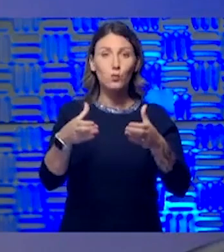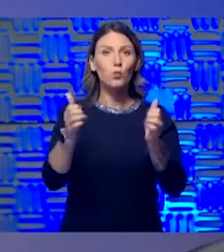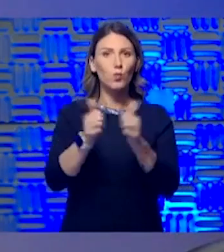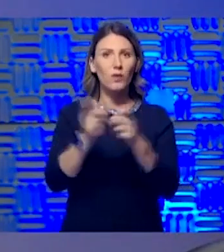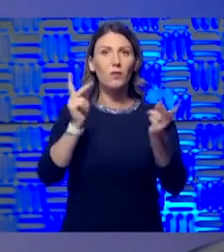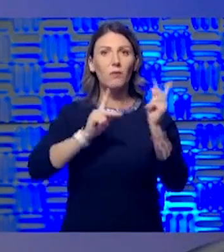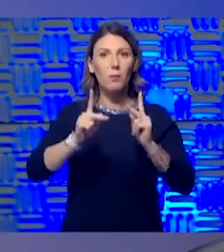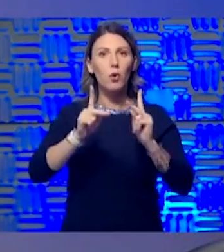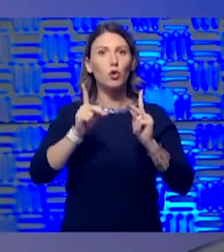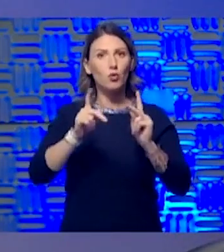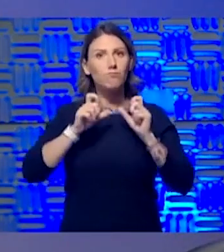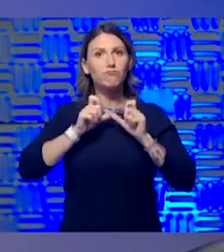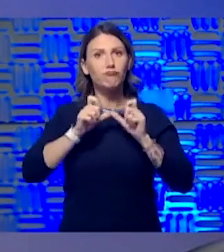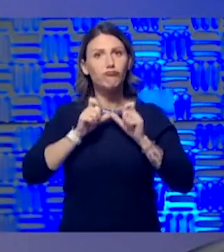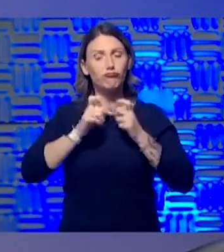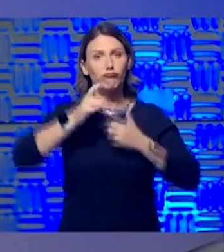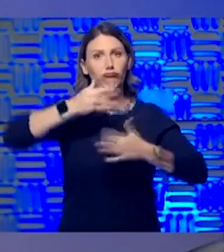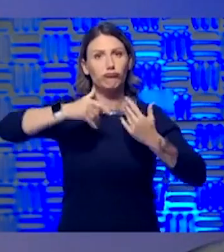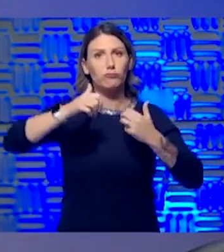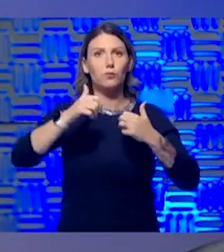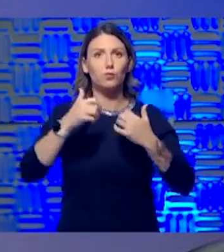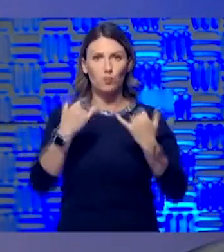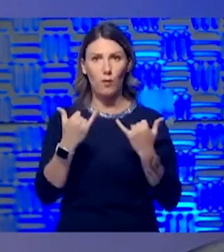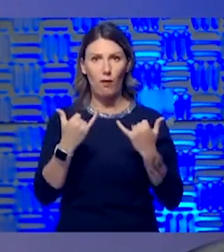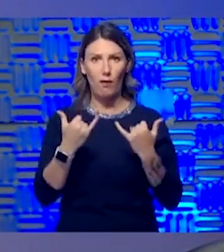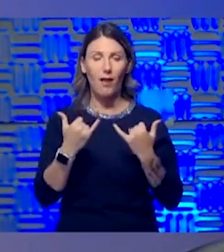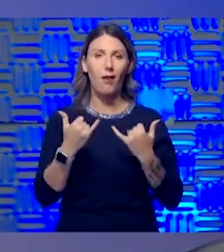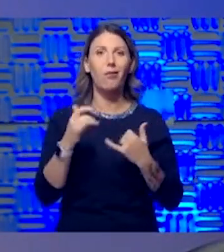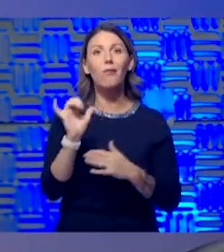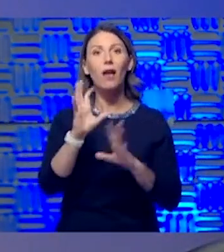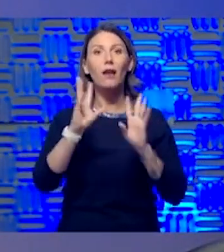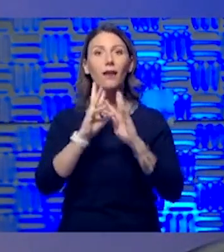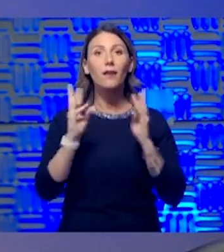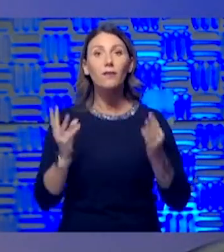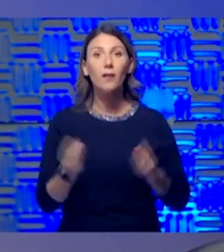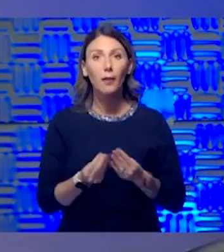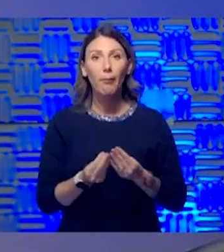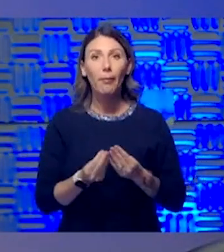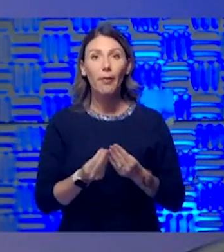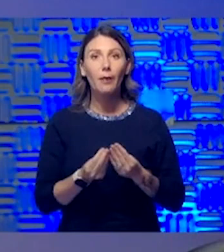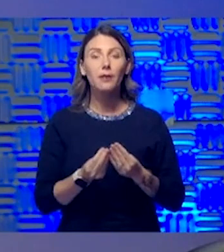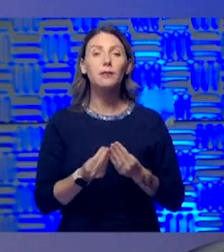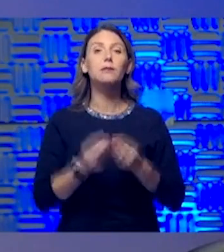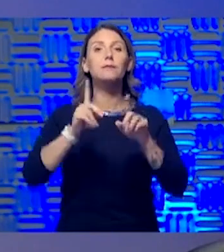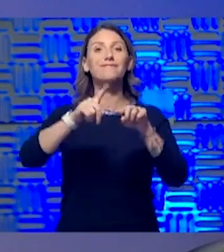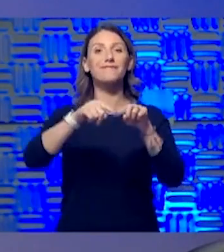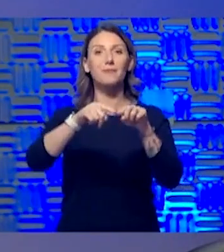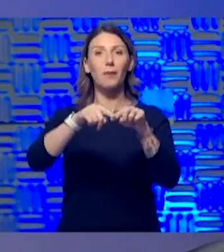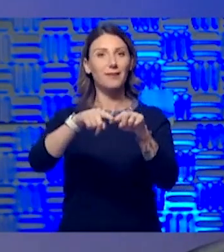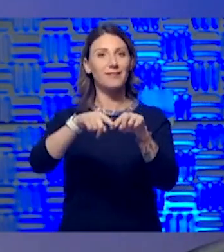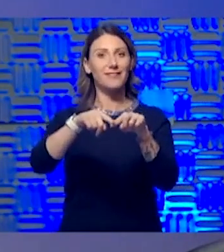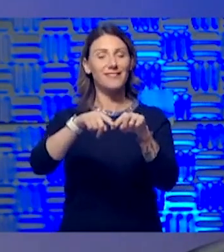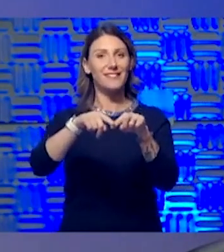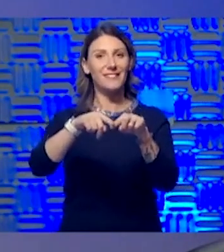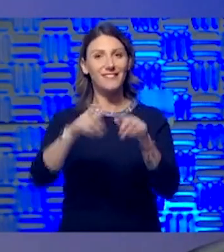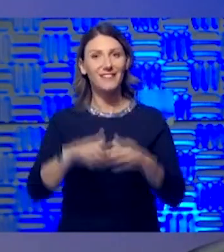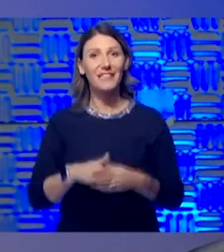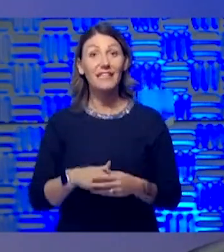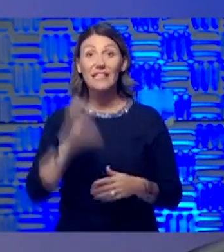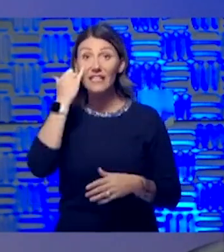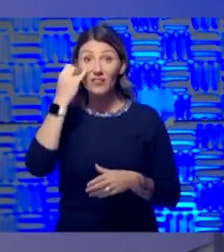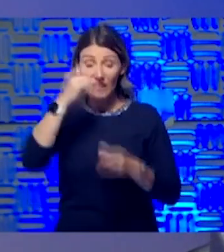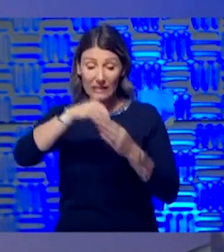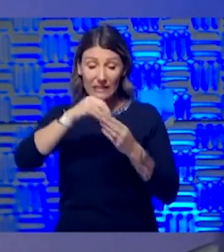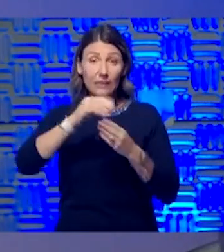during this time, you know, probably family, you know, it just depends kind of where you're at. I think if you're in your